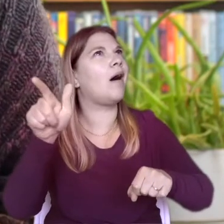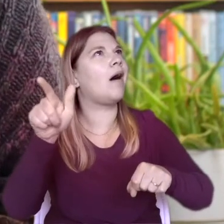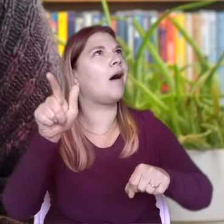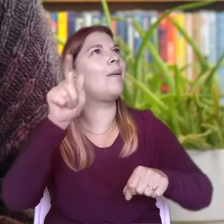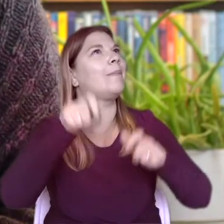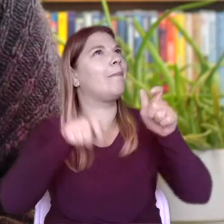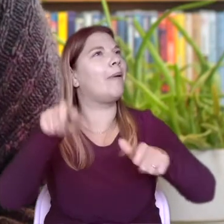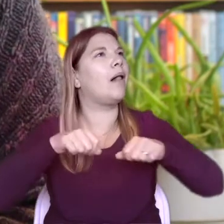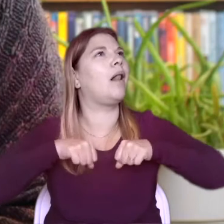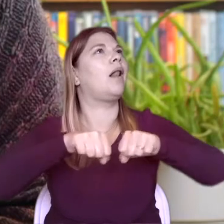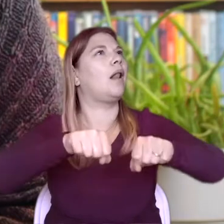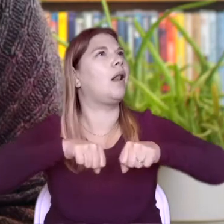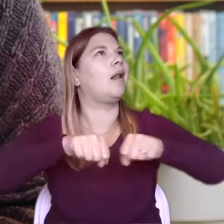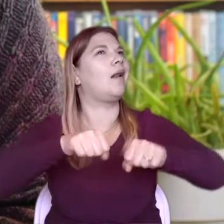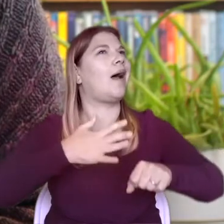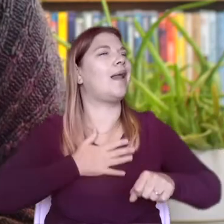gardens.